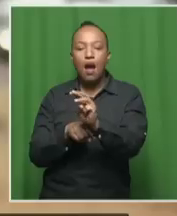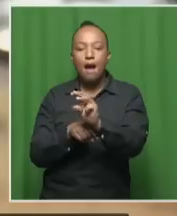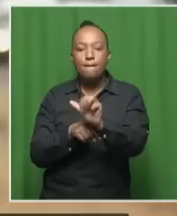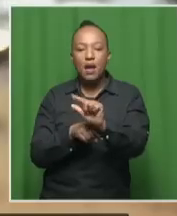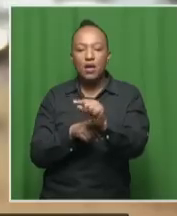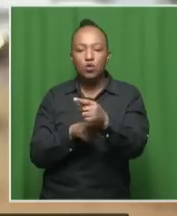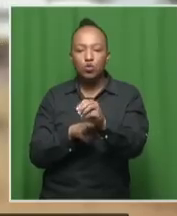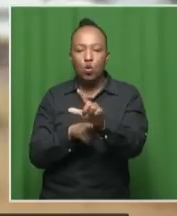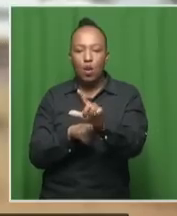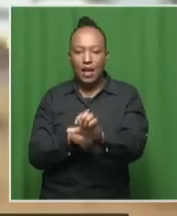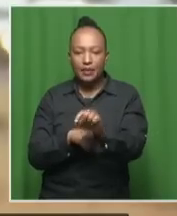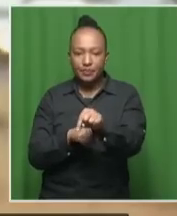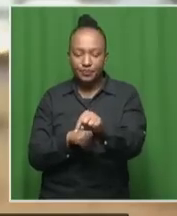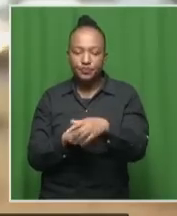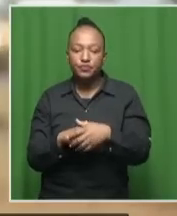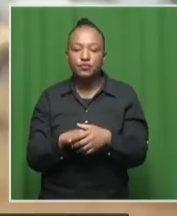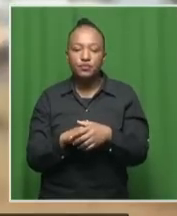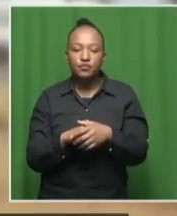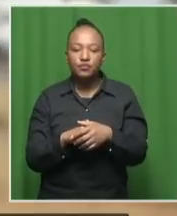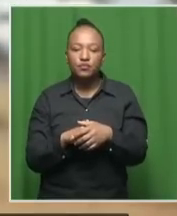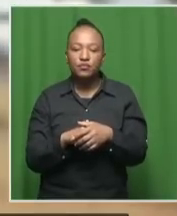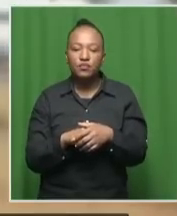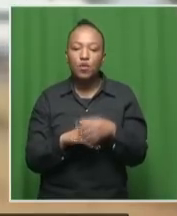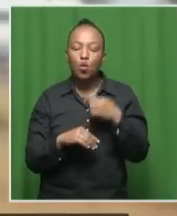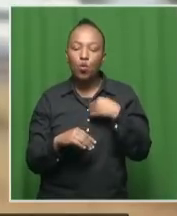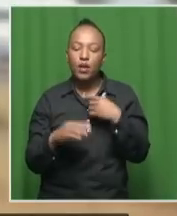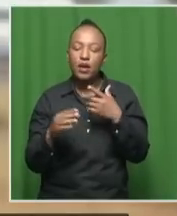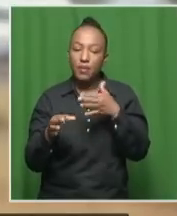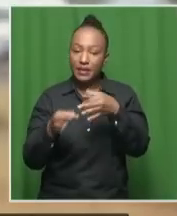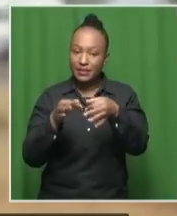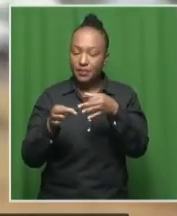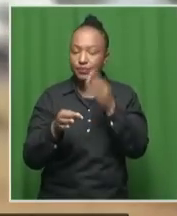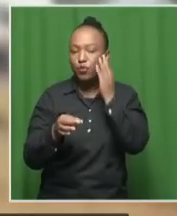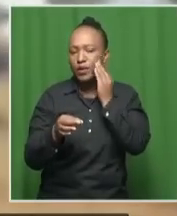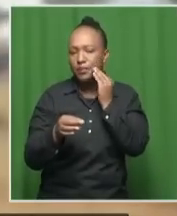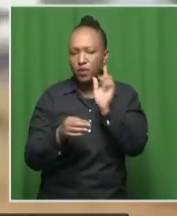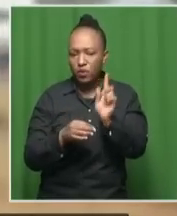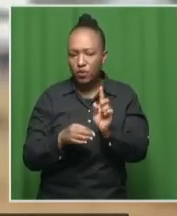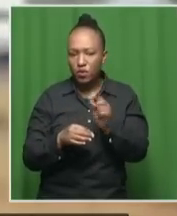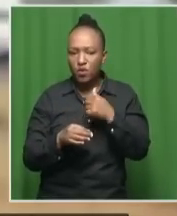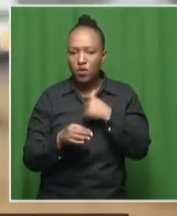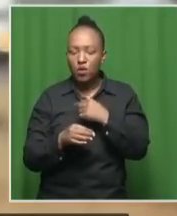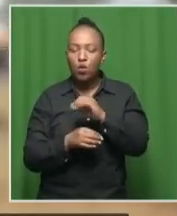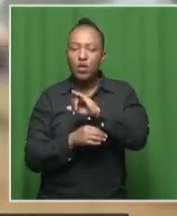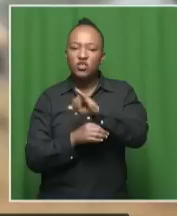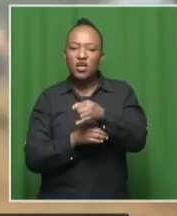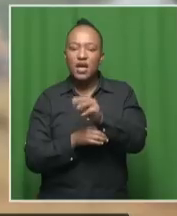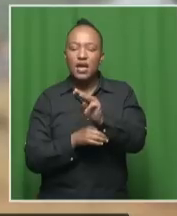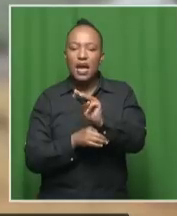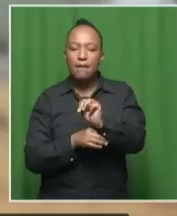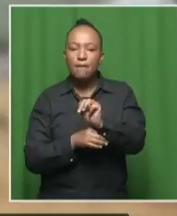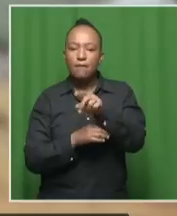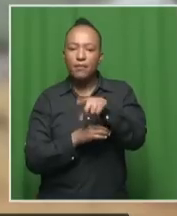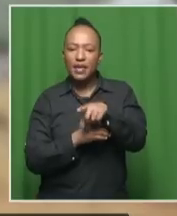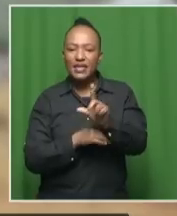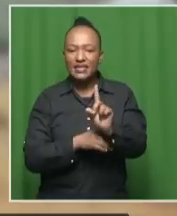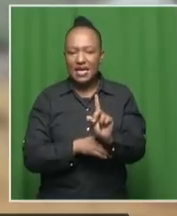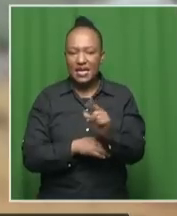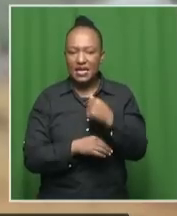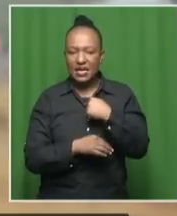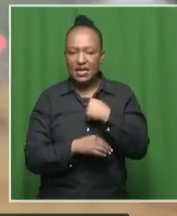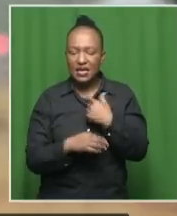raise a note that we've been experiencing because remember we are the JMPD, which is,